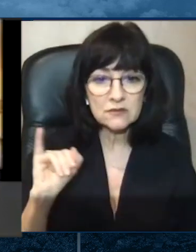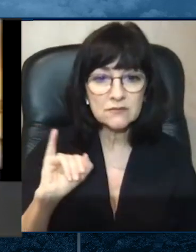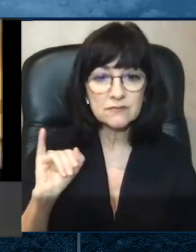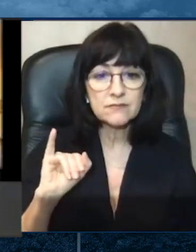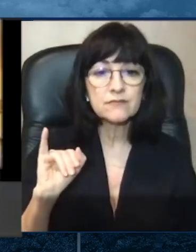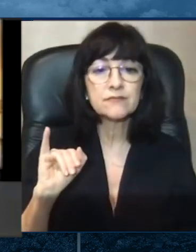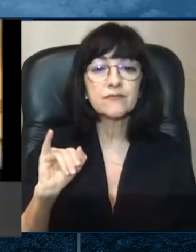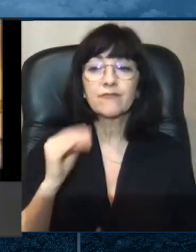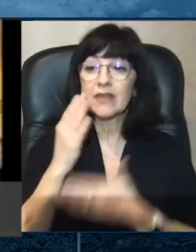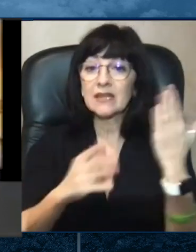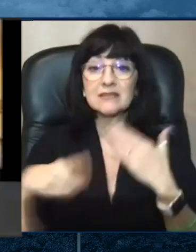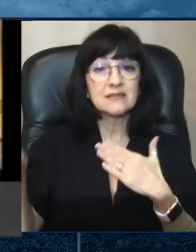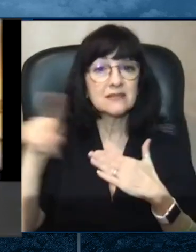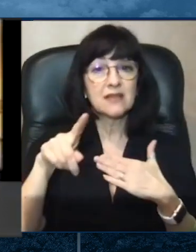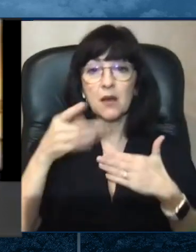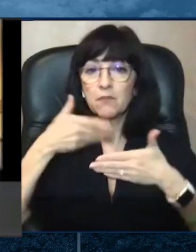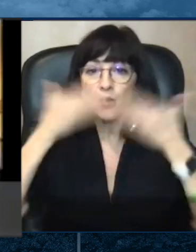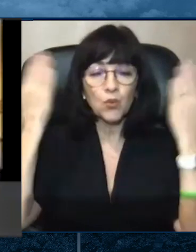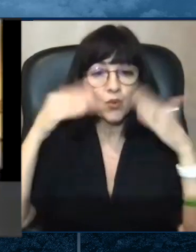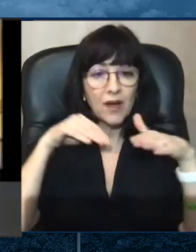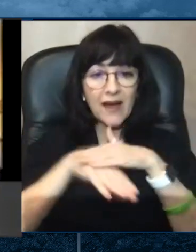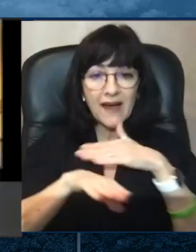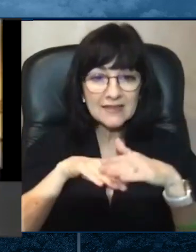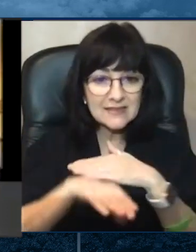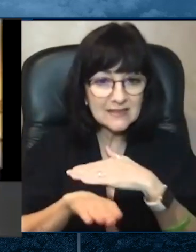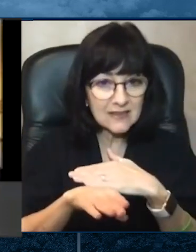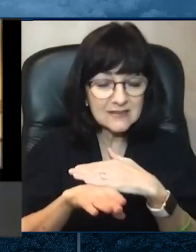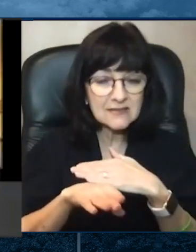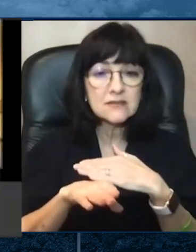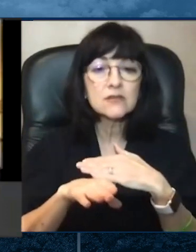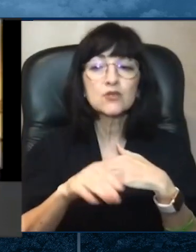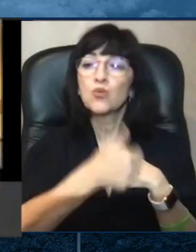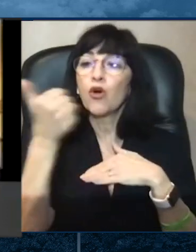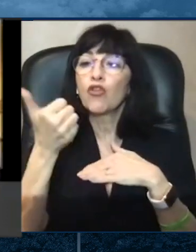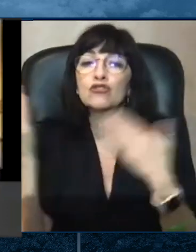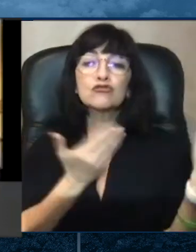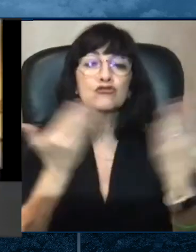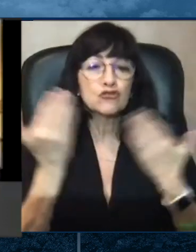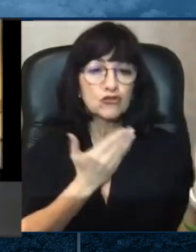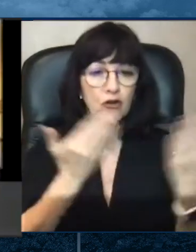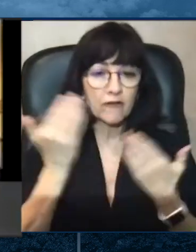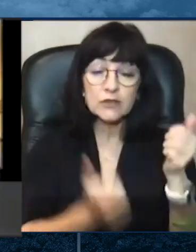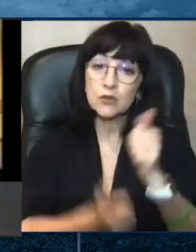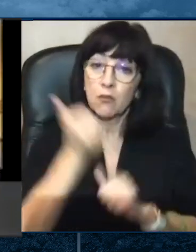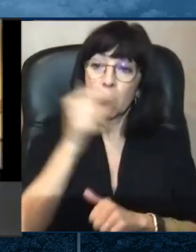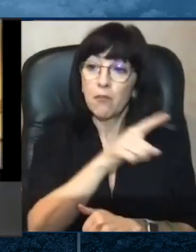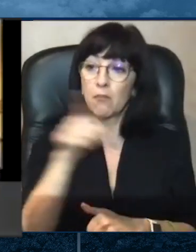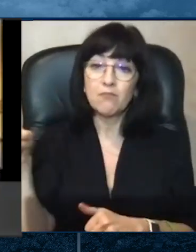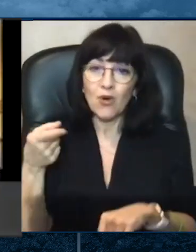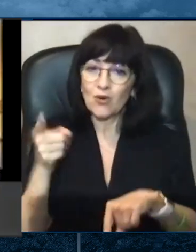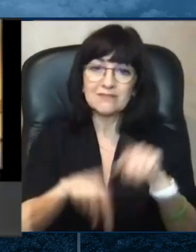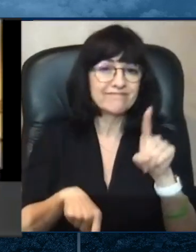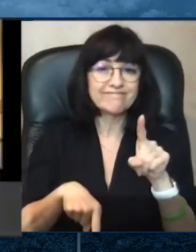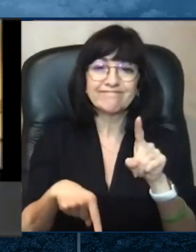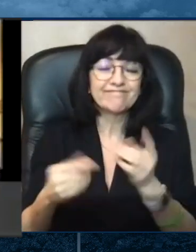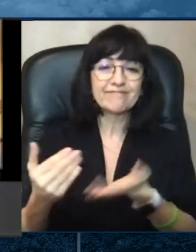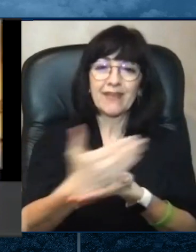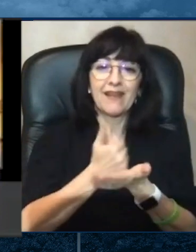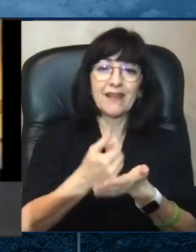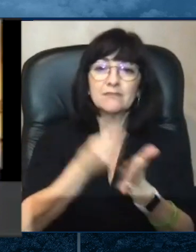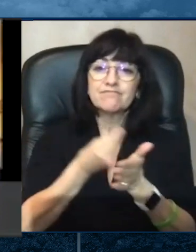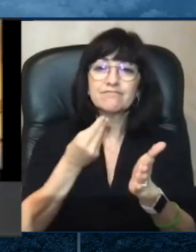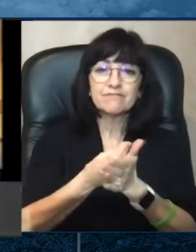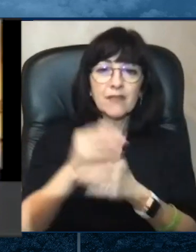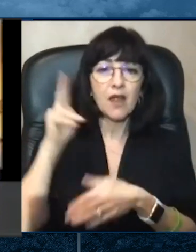the people they encounter at risk. Most are not eligible for unemployment insurance or the cash payment